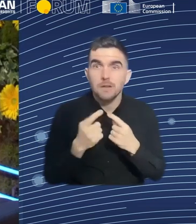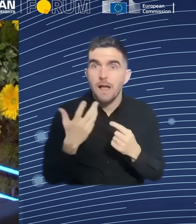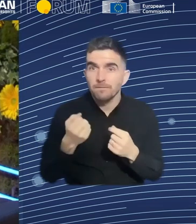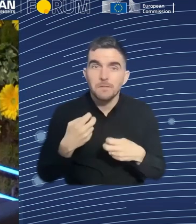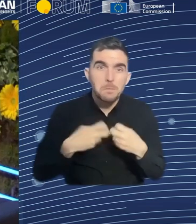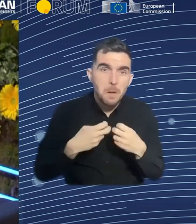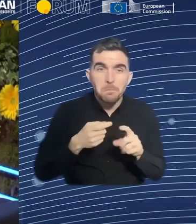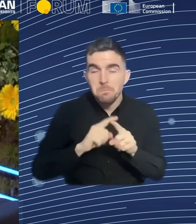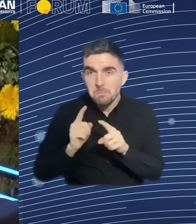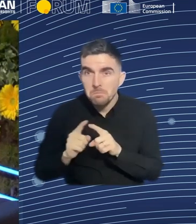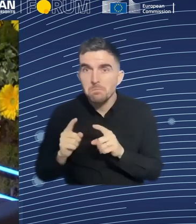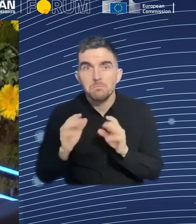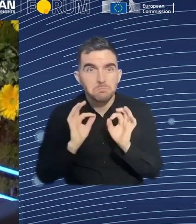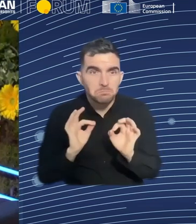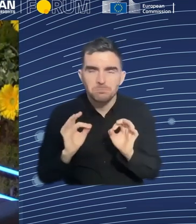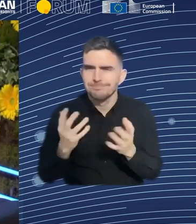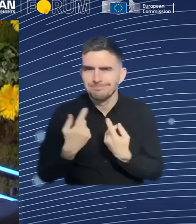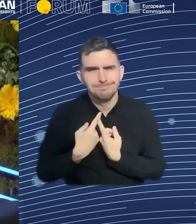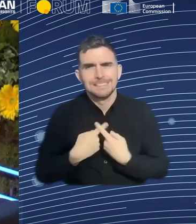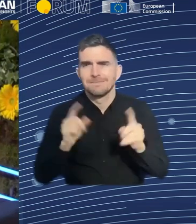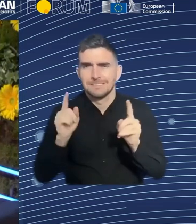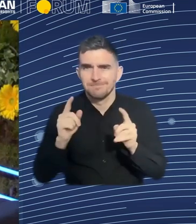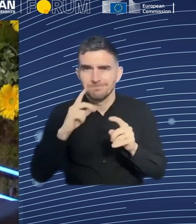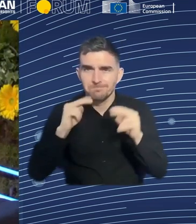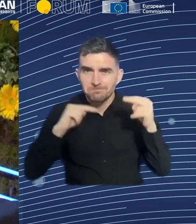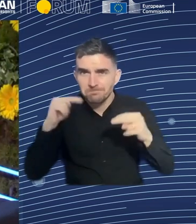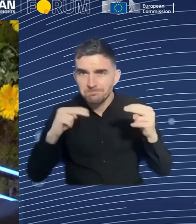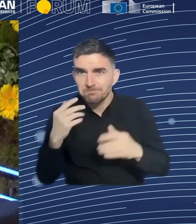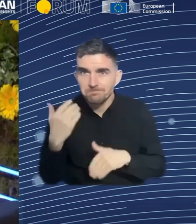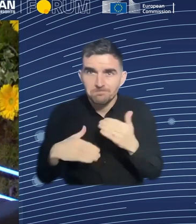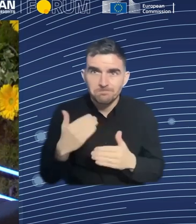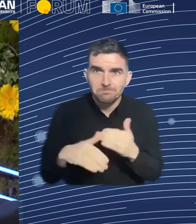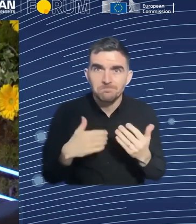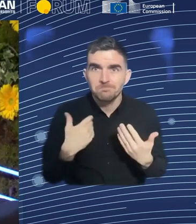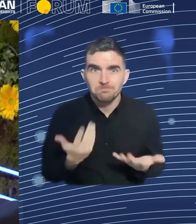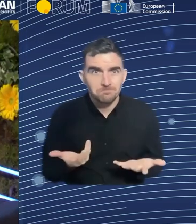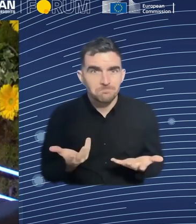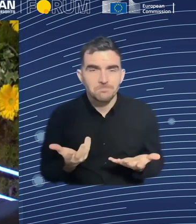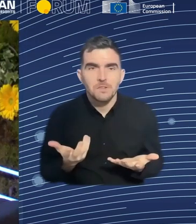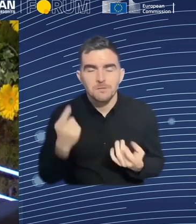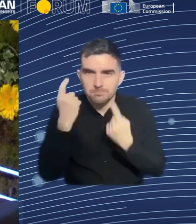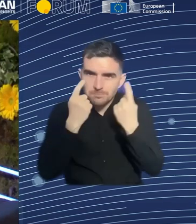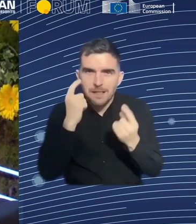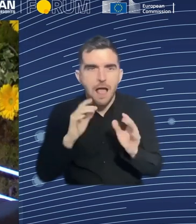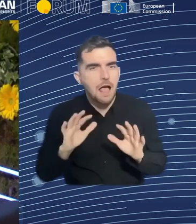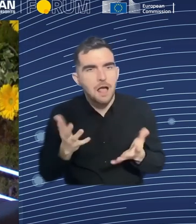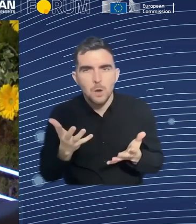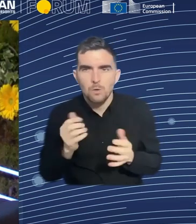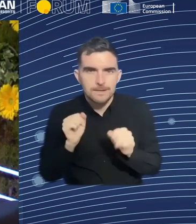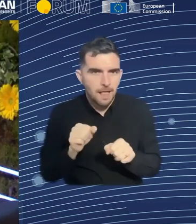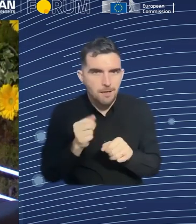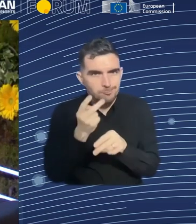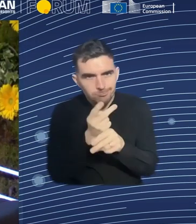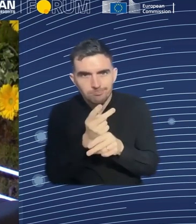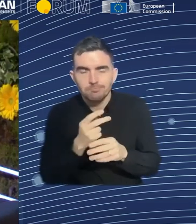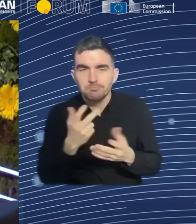in thinking of the parent and, you know, thinking how these things could be working with everyday life and also for the most important things for the kids and